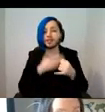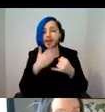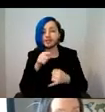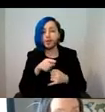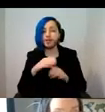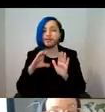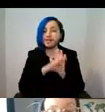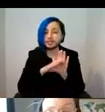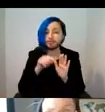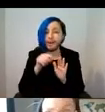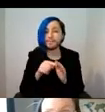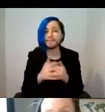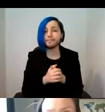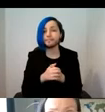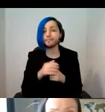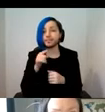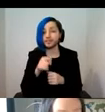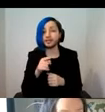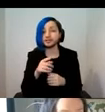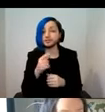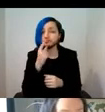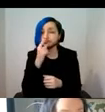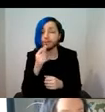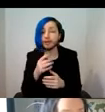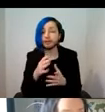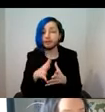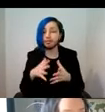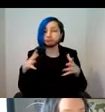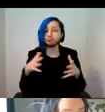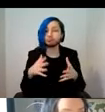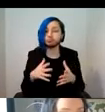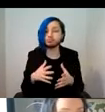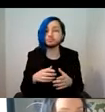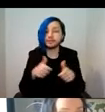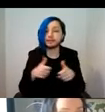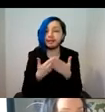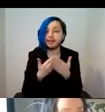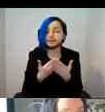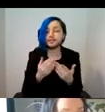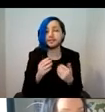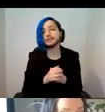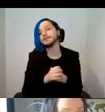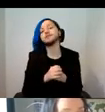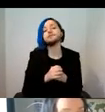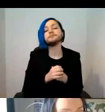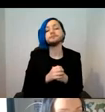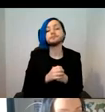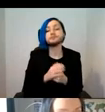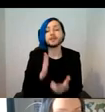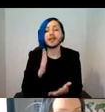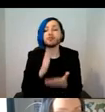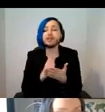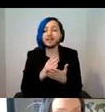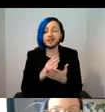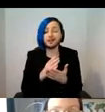is probably the most extreme case study. In so far, it proved quite